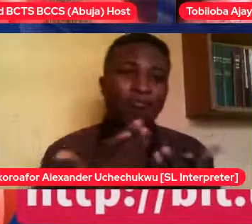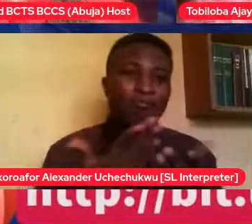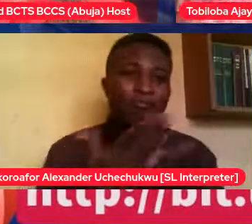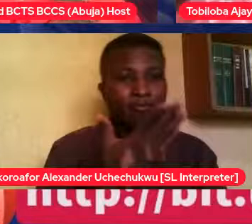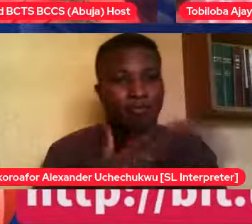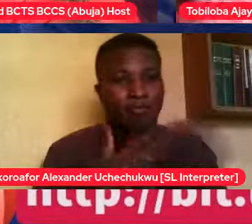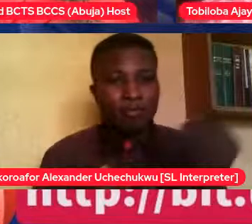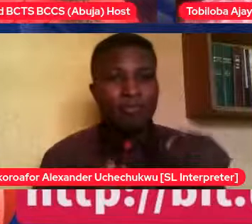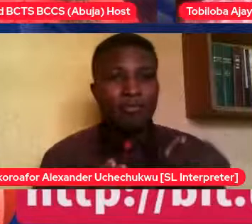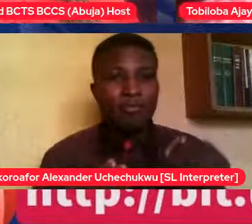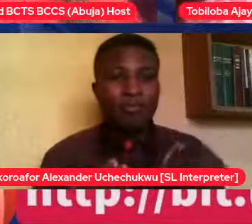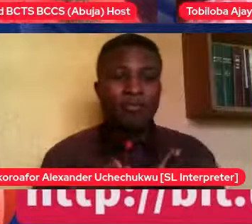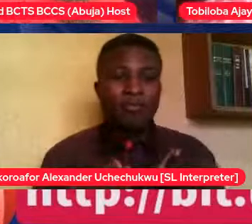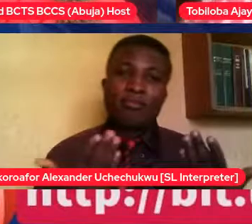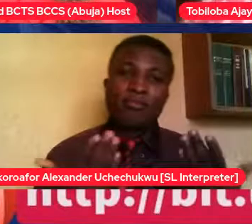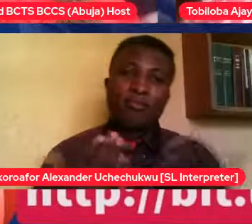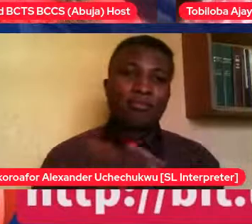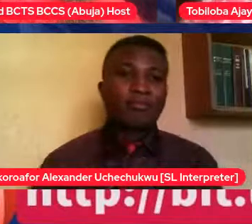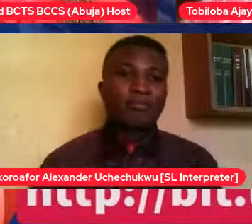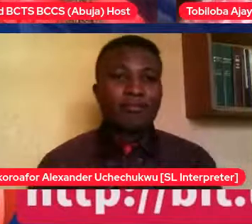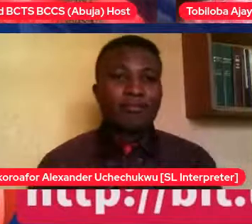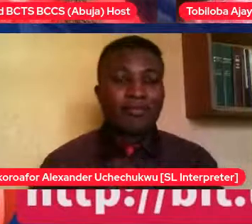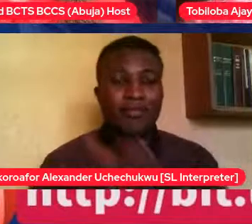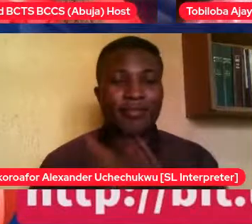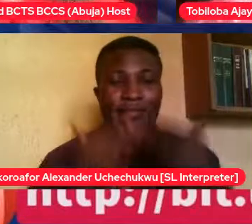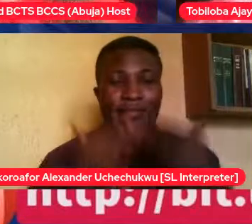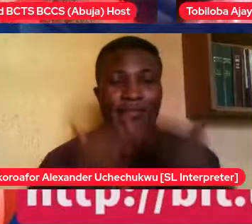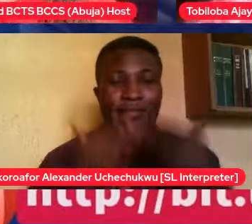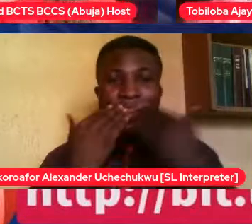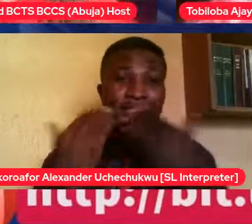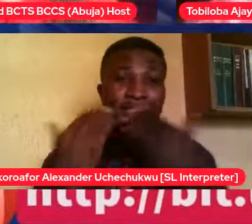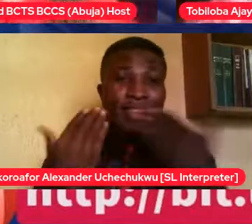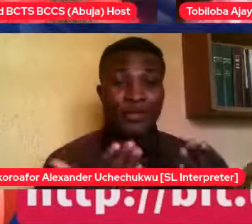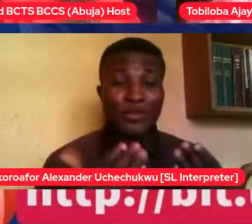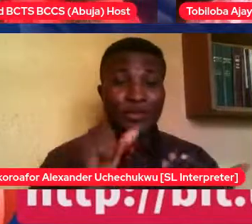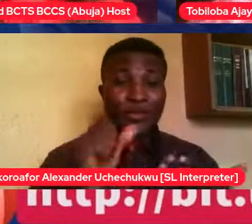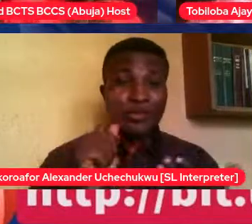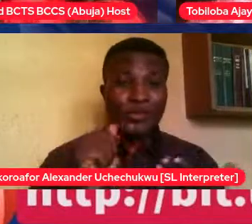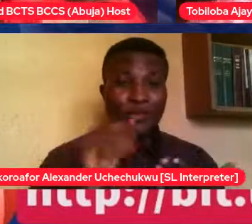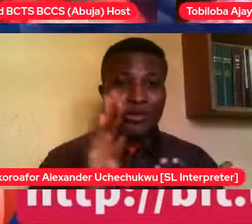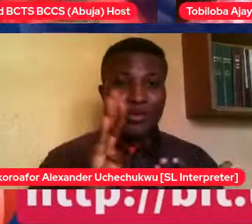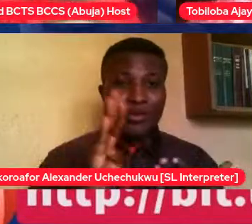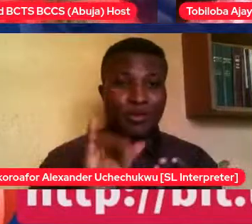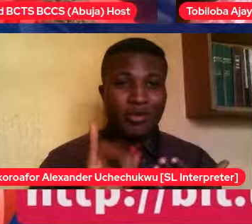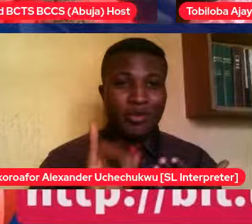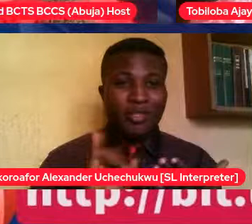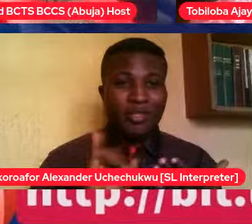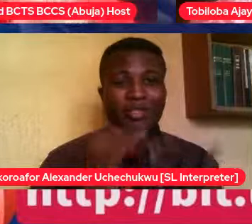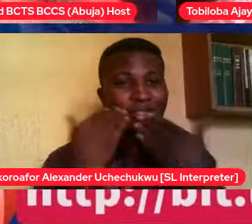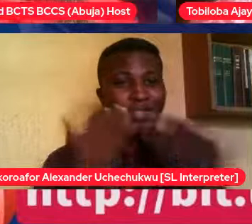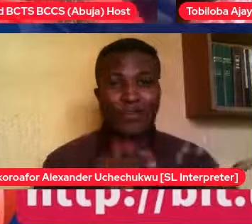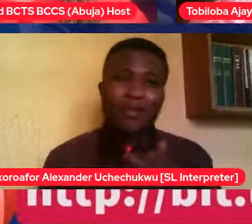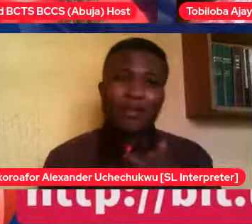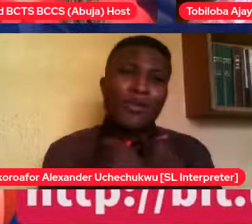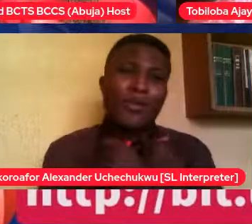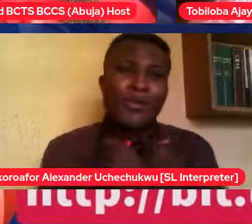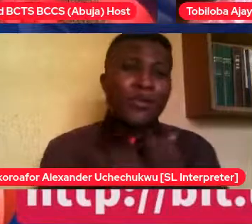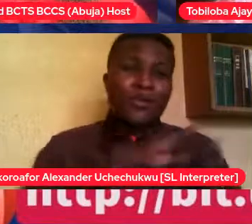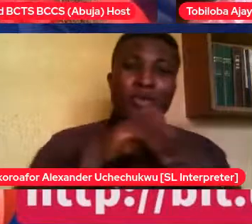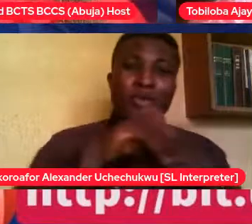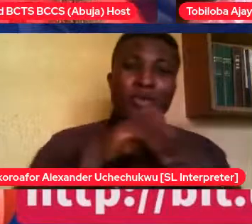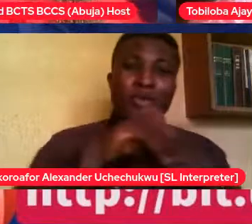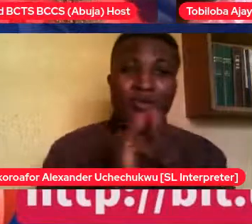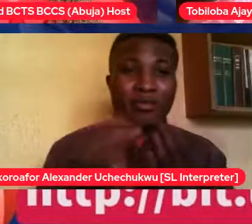you so much, Toby. Thank you. I just love all my guests. Every time they come on board, they do it the way we want it done, which is keeping it real.